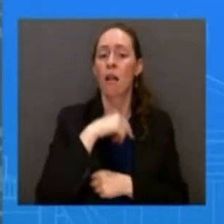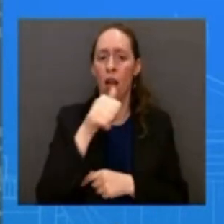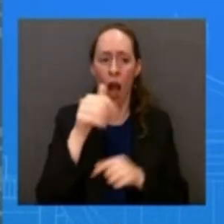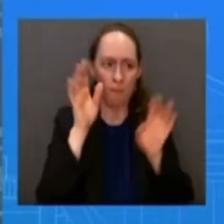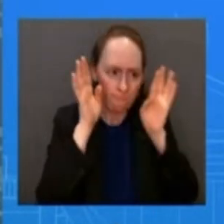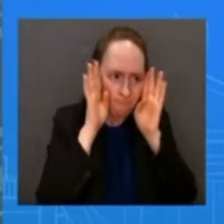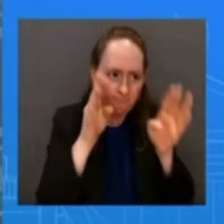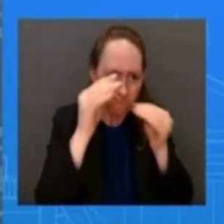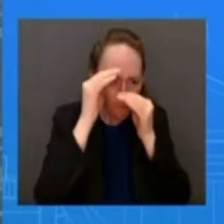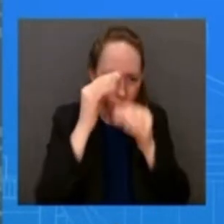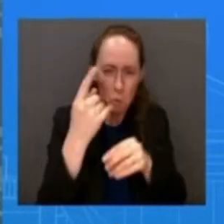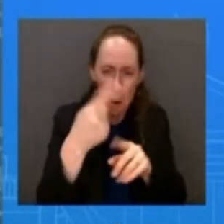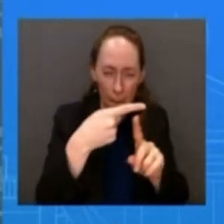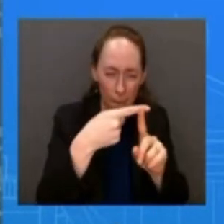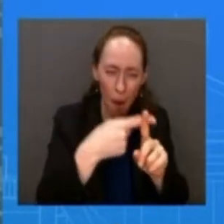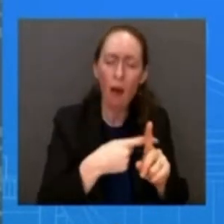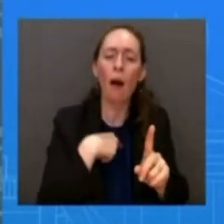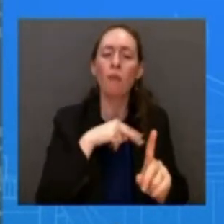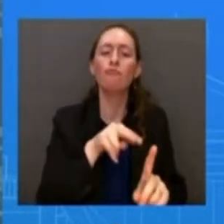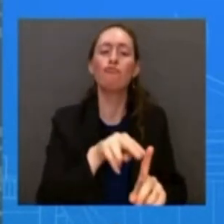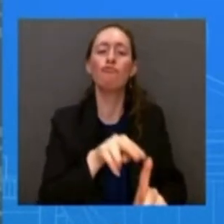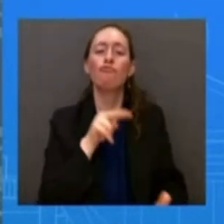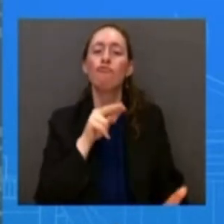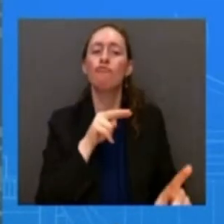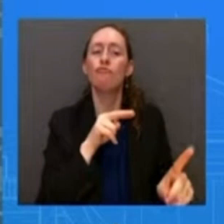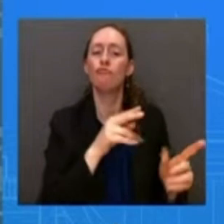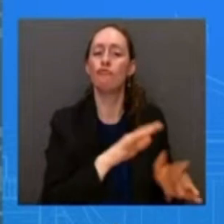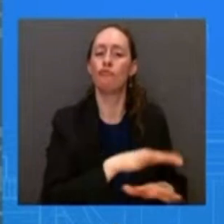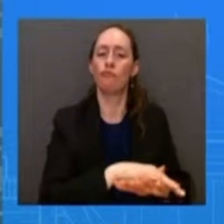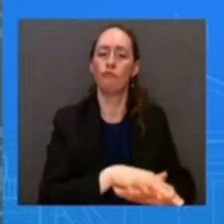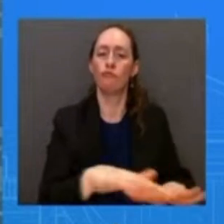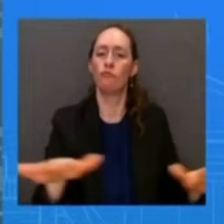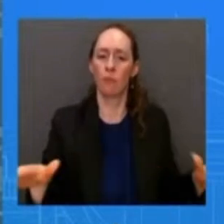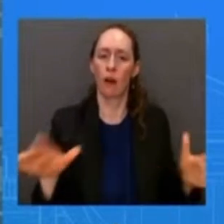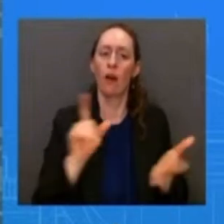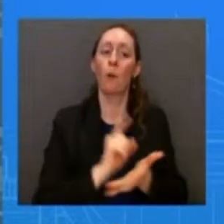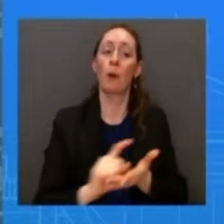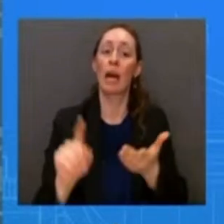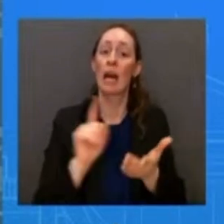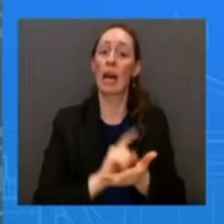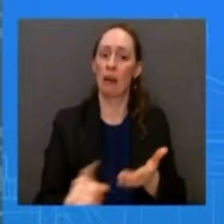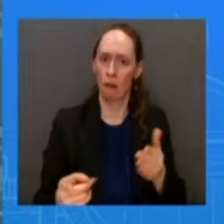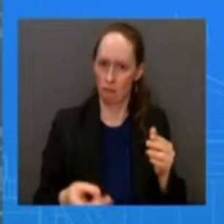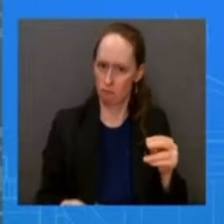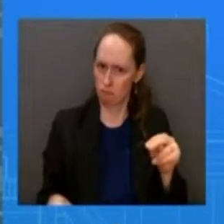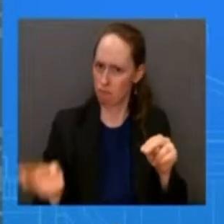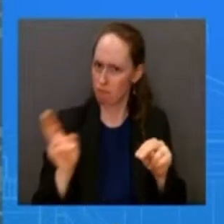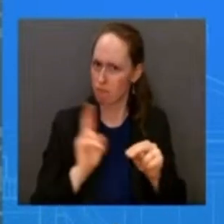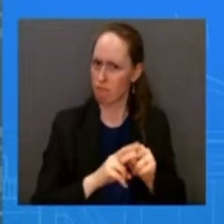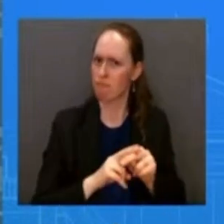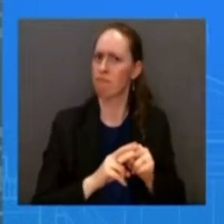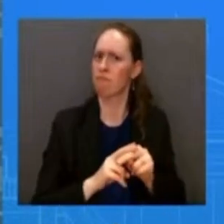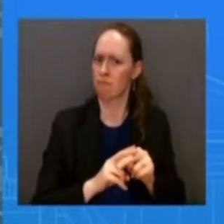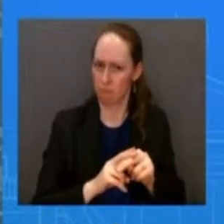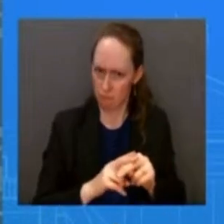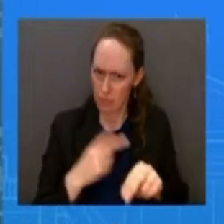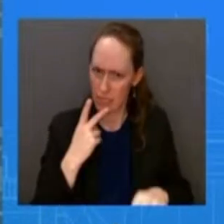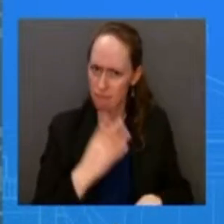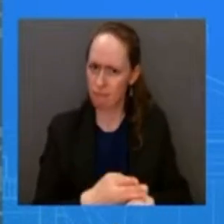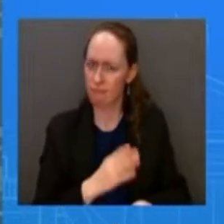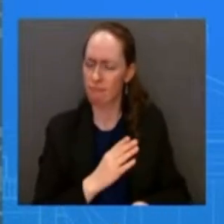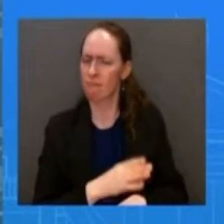weekly earnings are up over the last month so we continue to make progress fighting inflation as the president said earlier today his